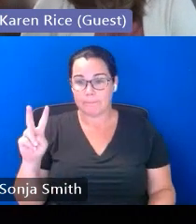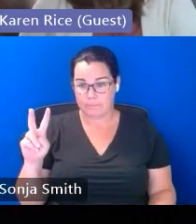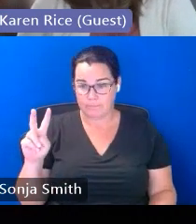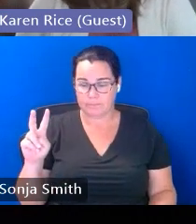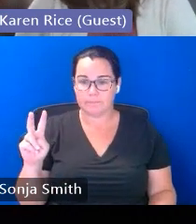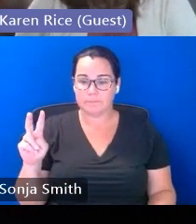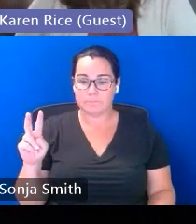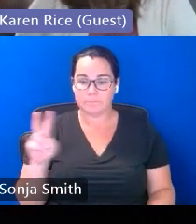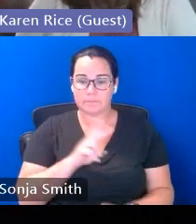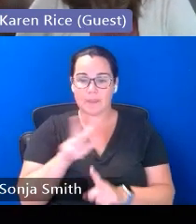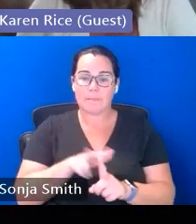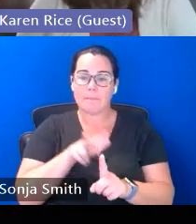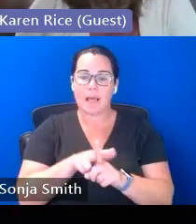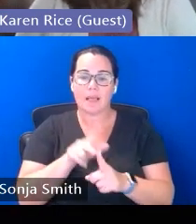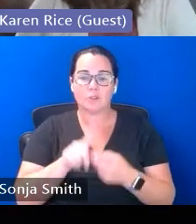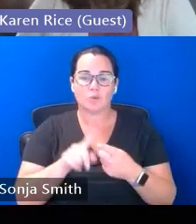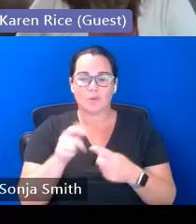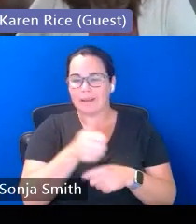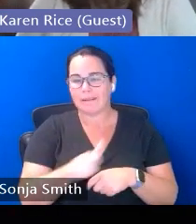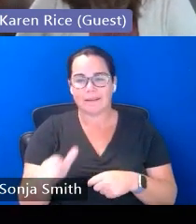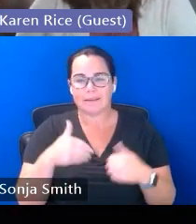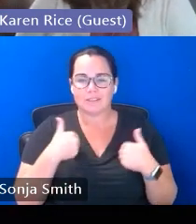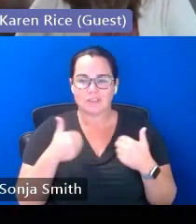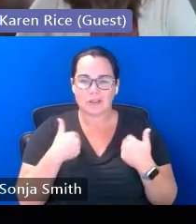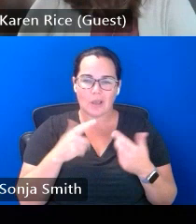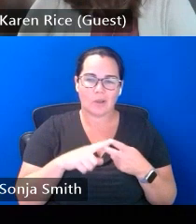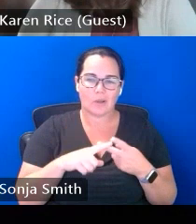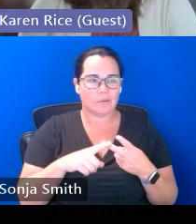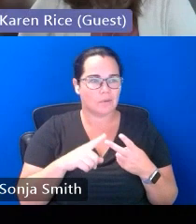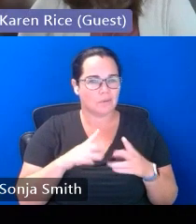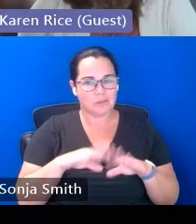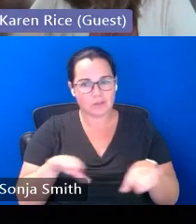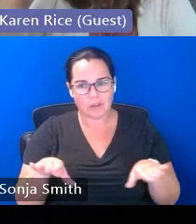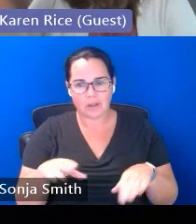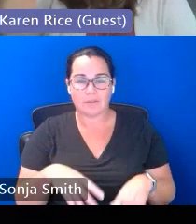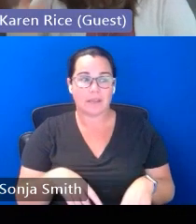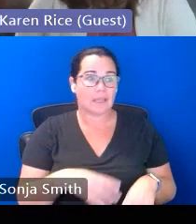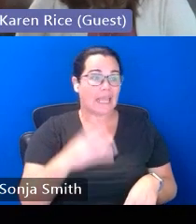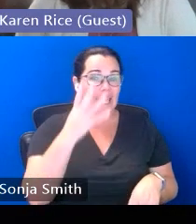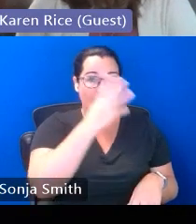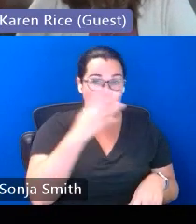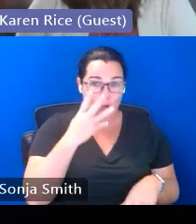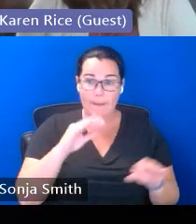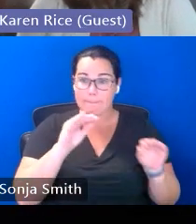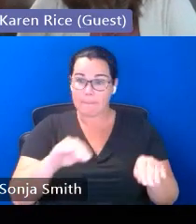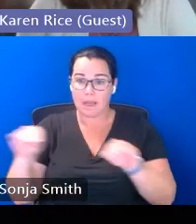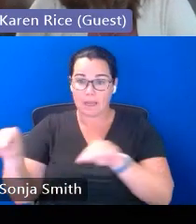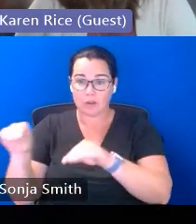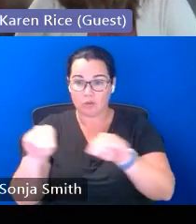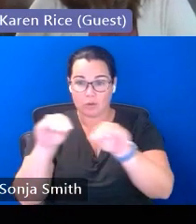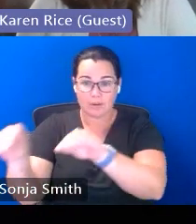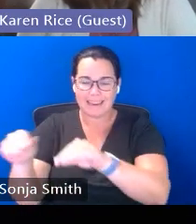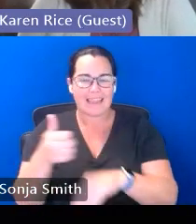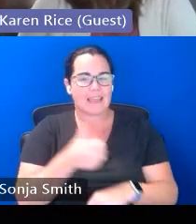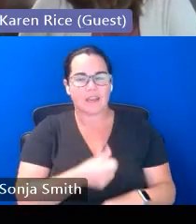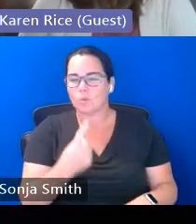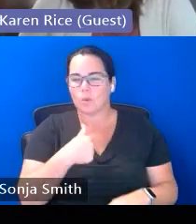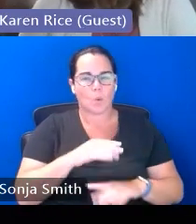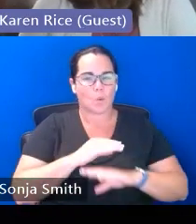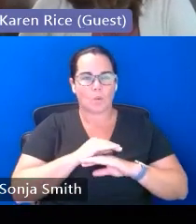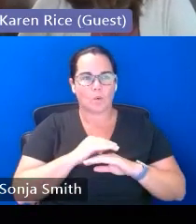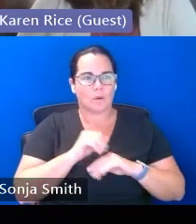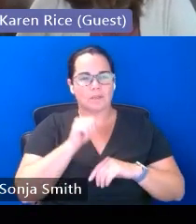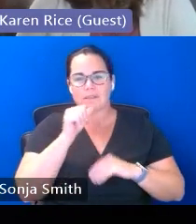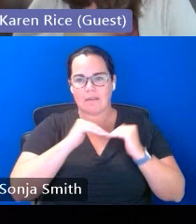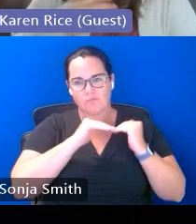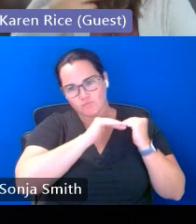any child or youth again immigrant migrant any youth who is lacking fixed regular and adequate nighttime